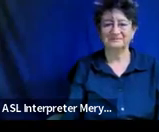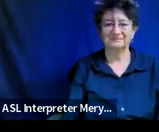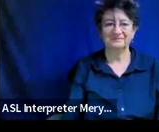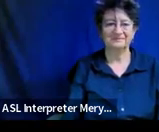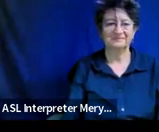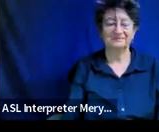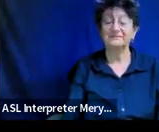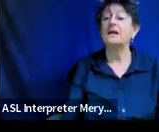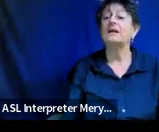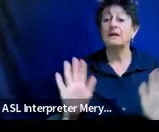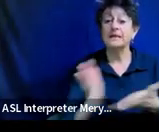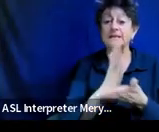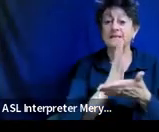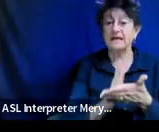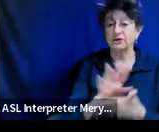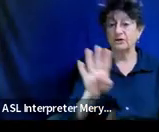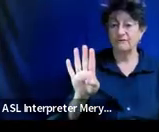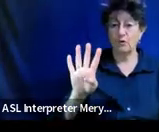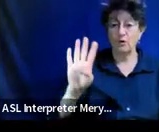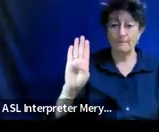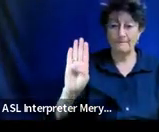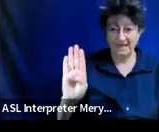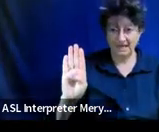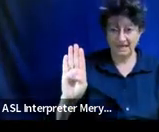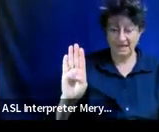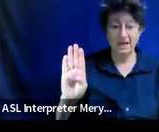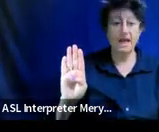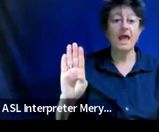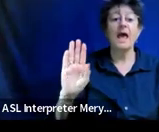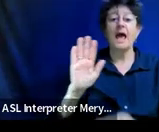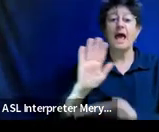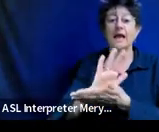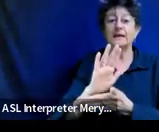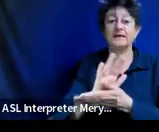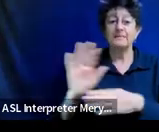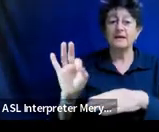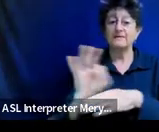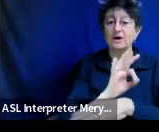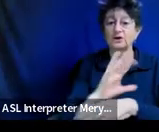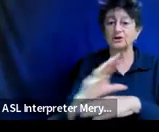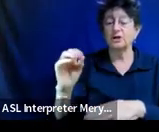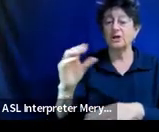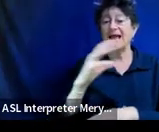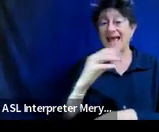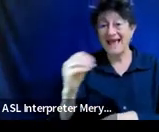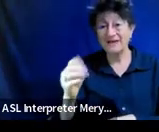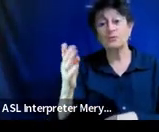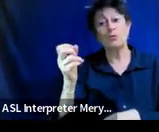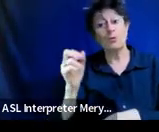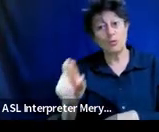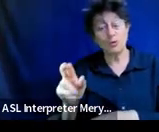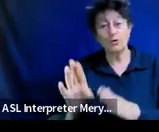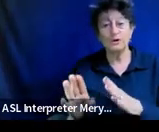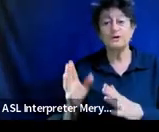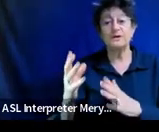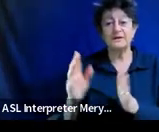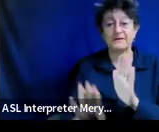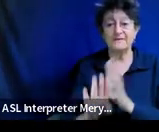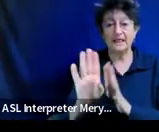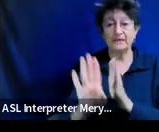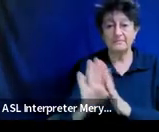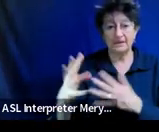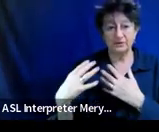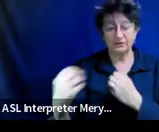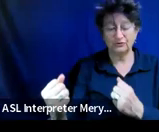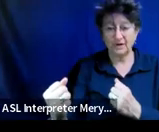section 4b is the academic functional and developmental strength of the child so for our example here for section